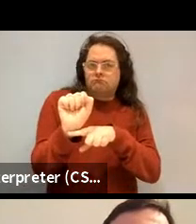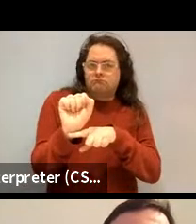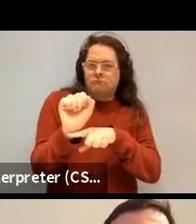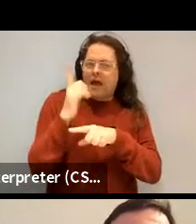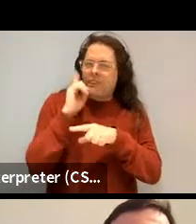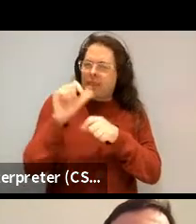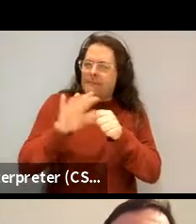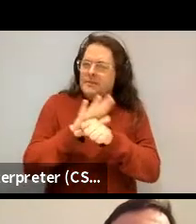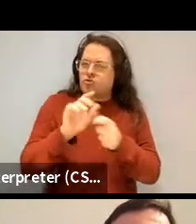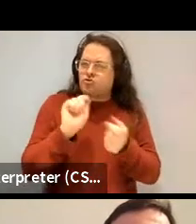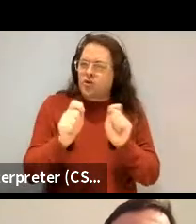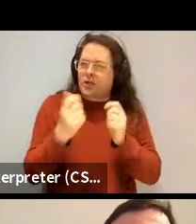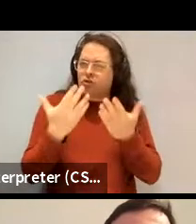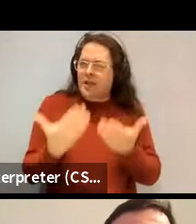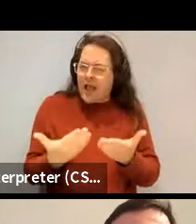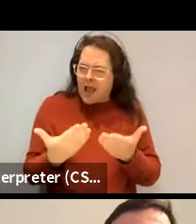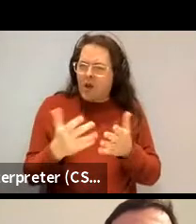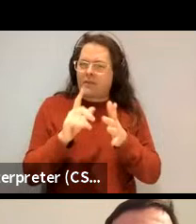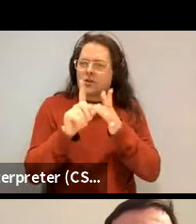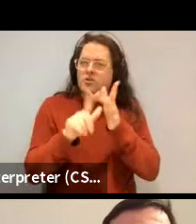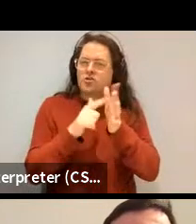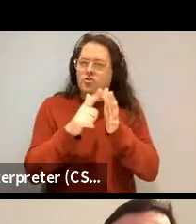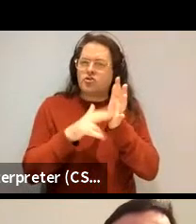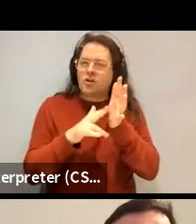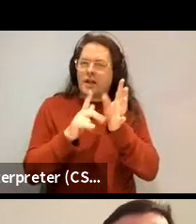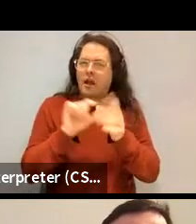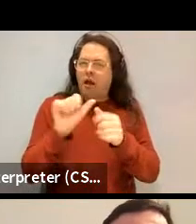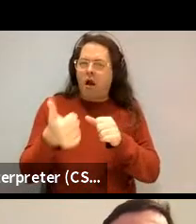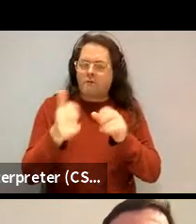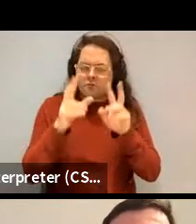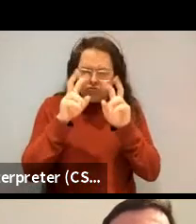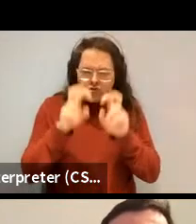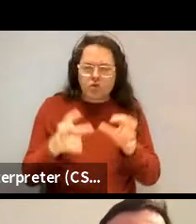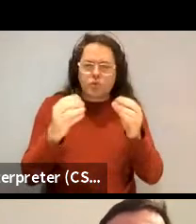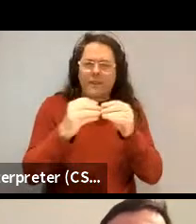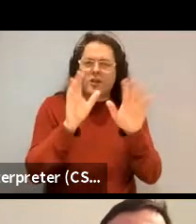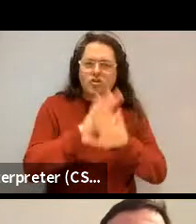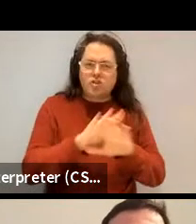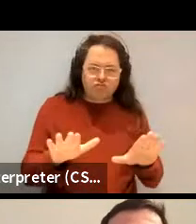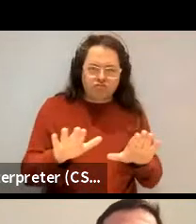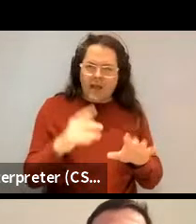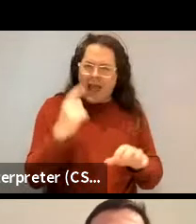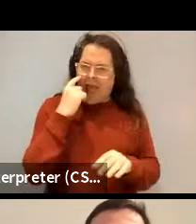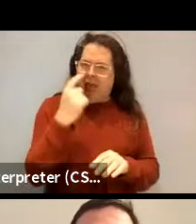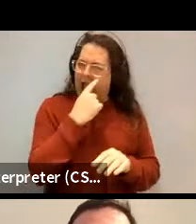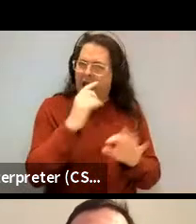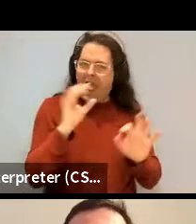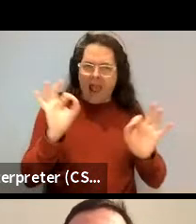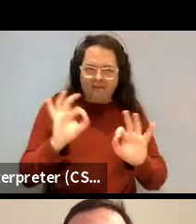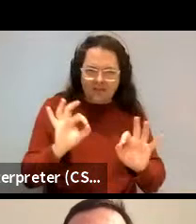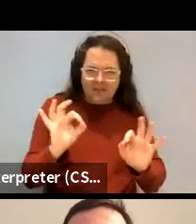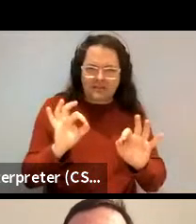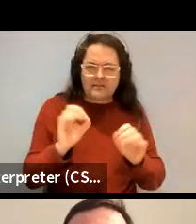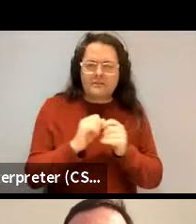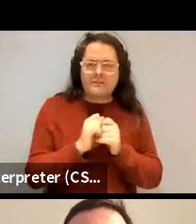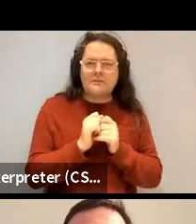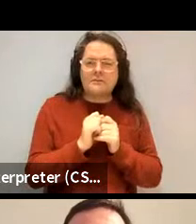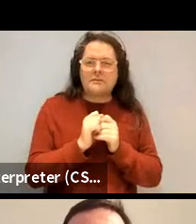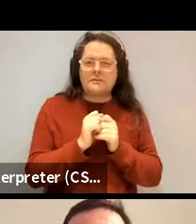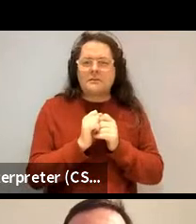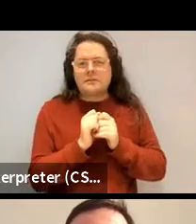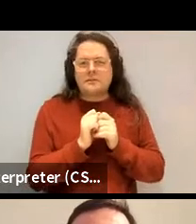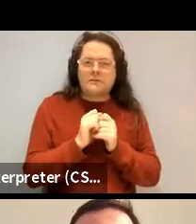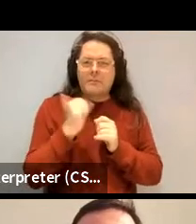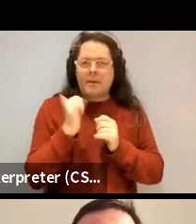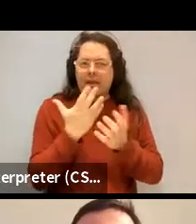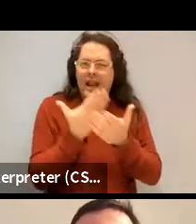Right. So, so Jenny went on to do work with children and didn't find evidence of it. And so I don't think that's